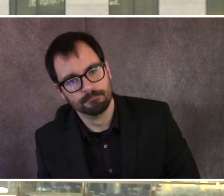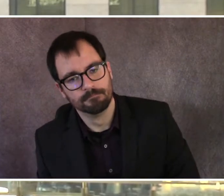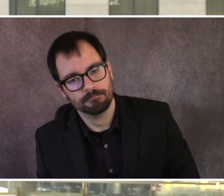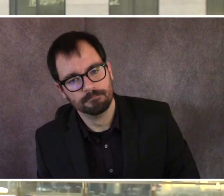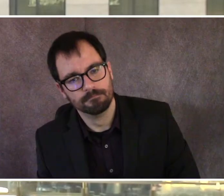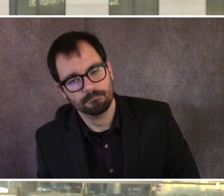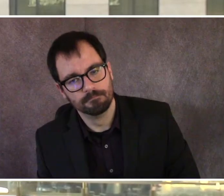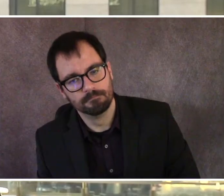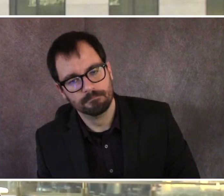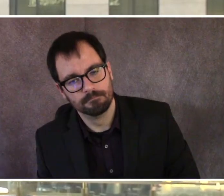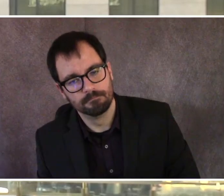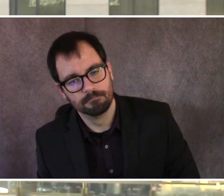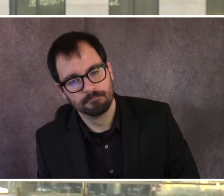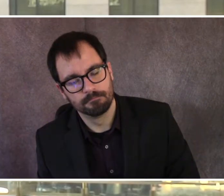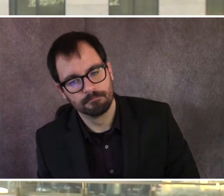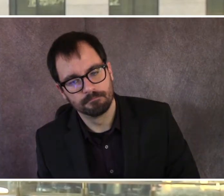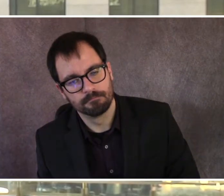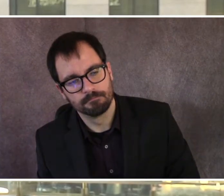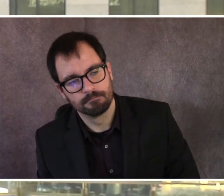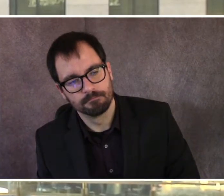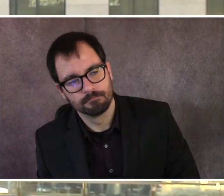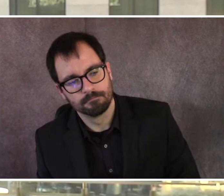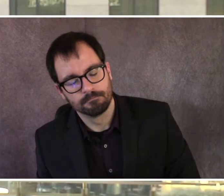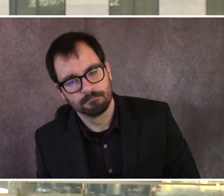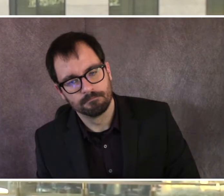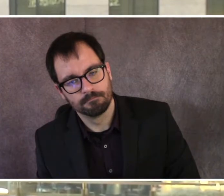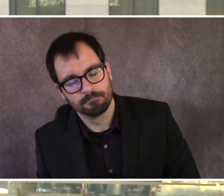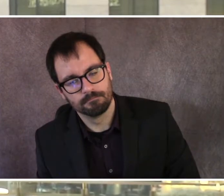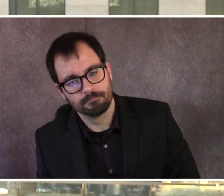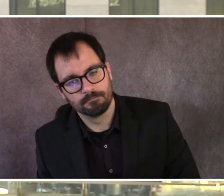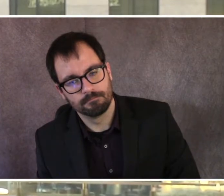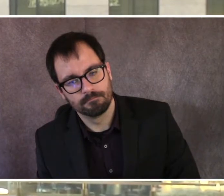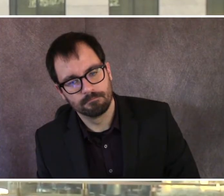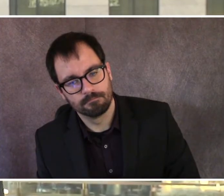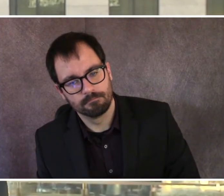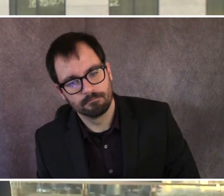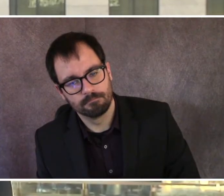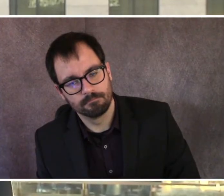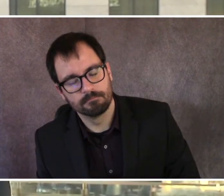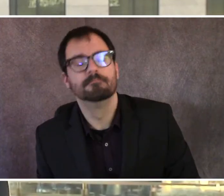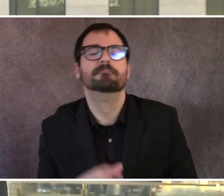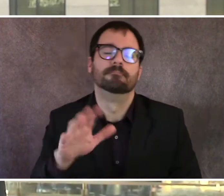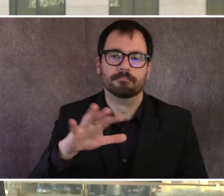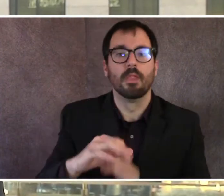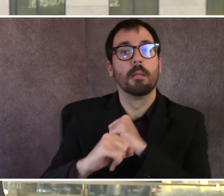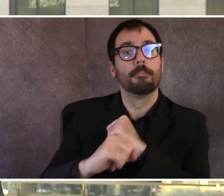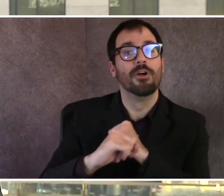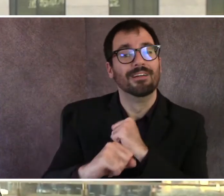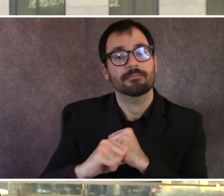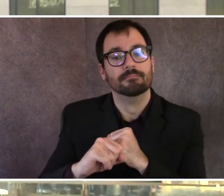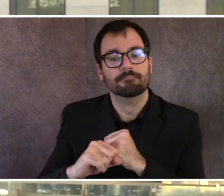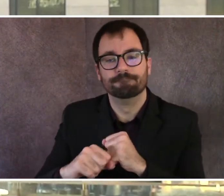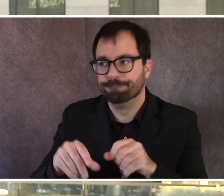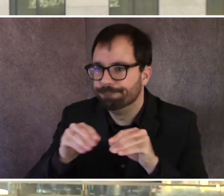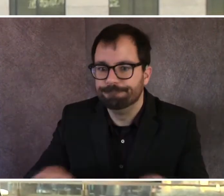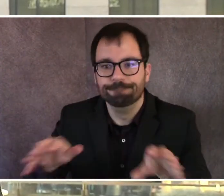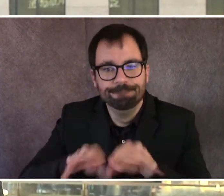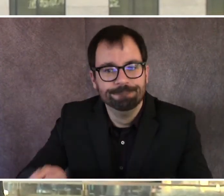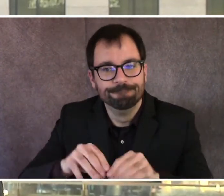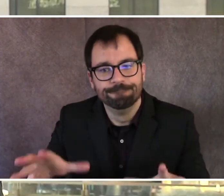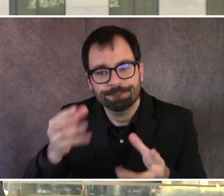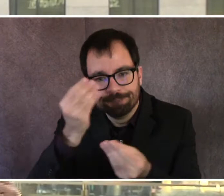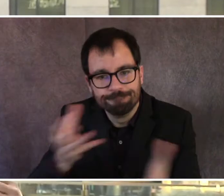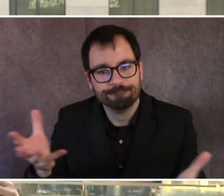What we did was we announced a team that's going to lead a marketing campaign to help showcase Boston as a safe destination for local travel.